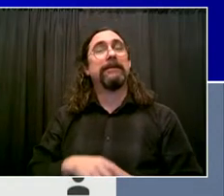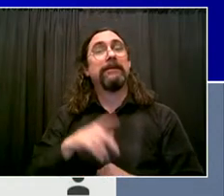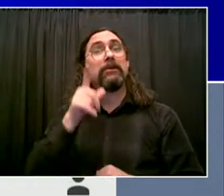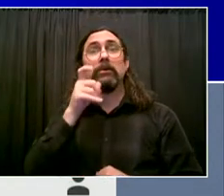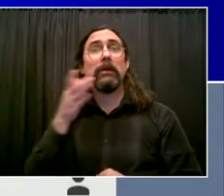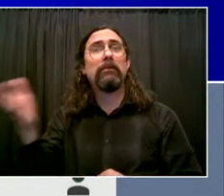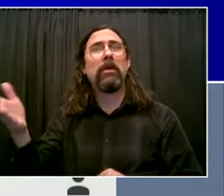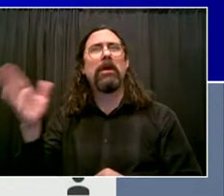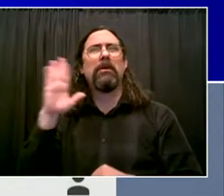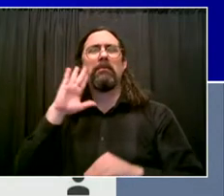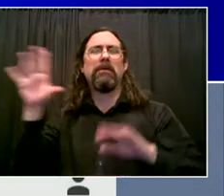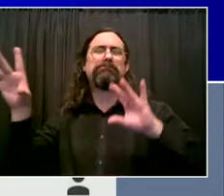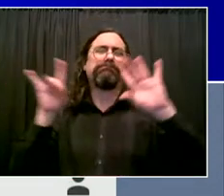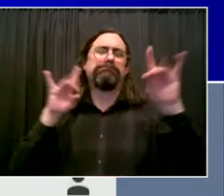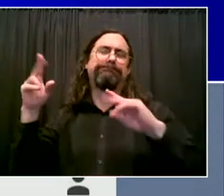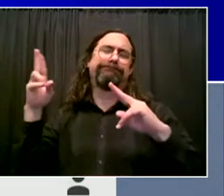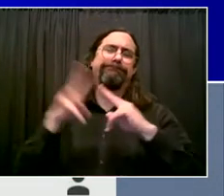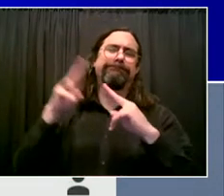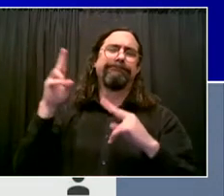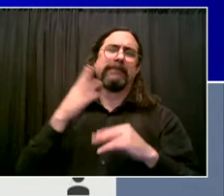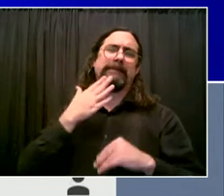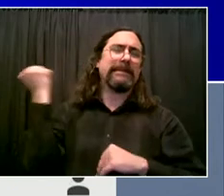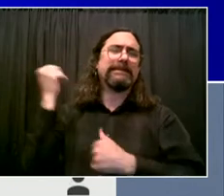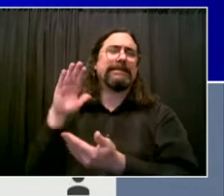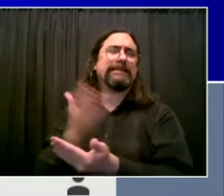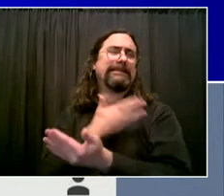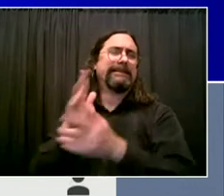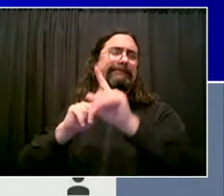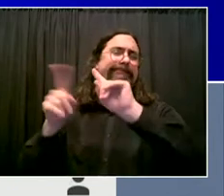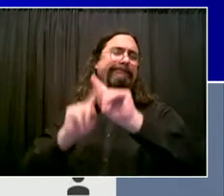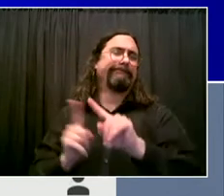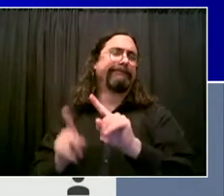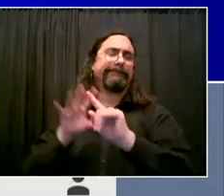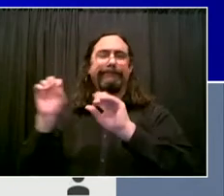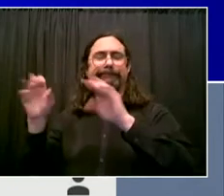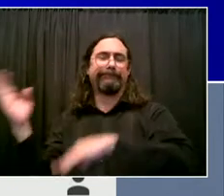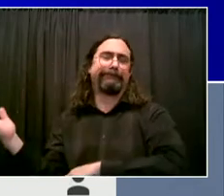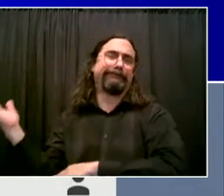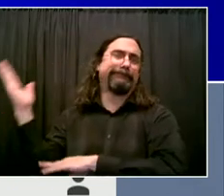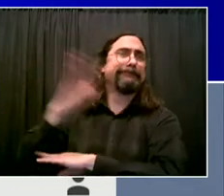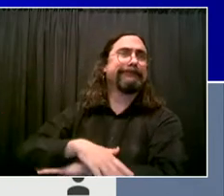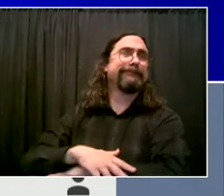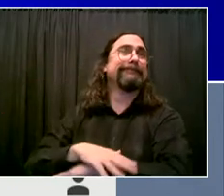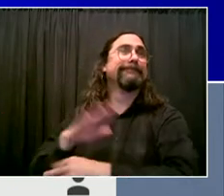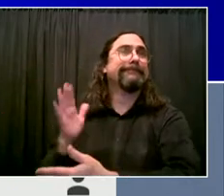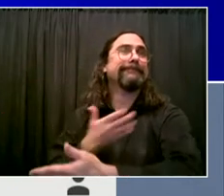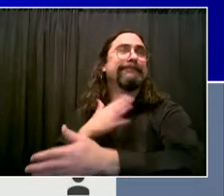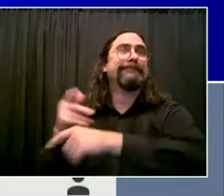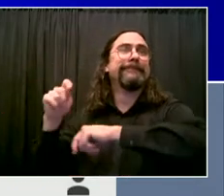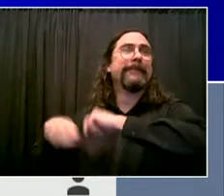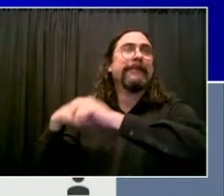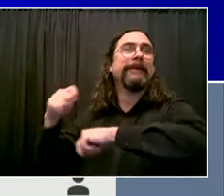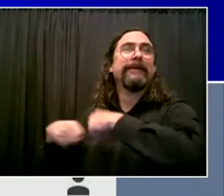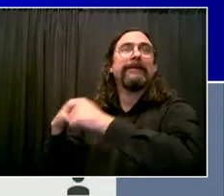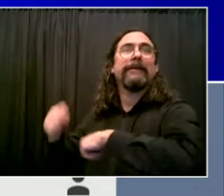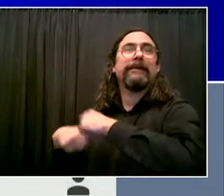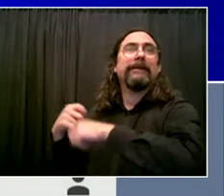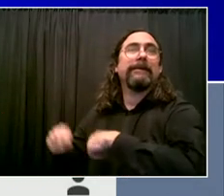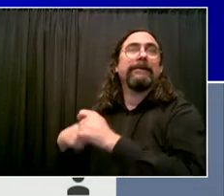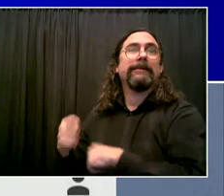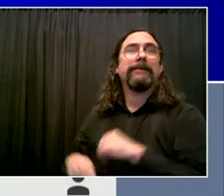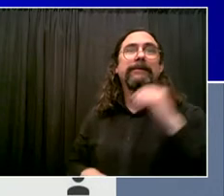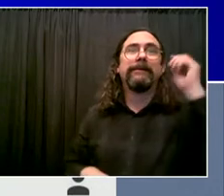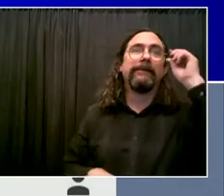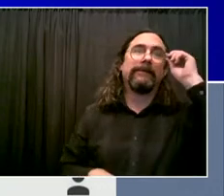Brooklyn's own, Brooklyn born and bred, never forgot the city he loves. I turned to Clive. I said, I need the biggest, most